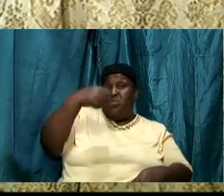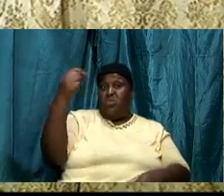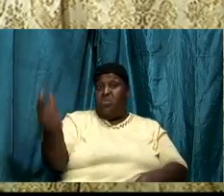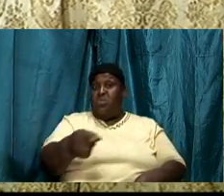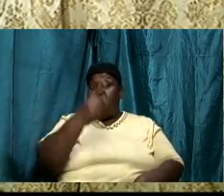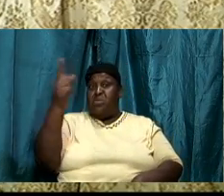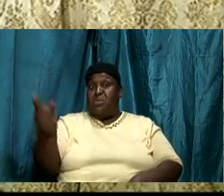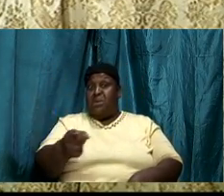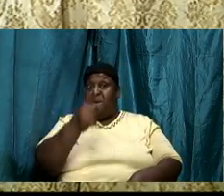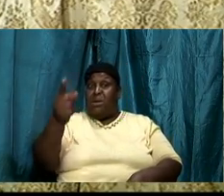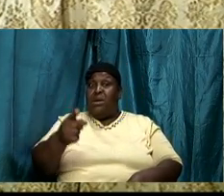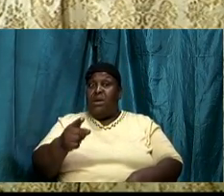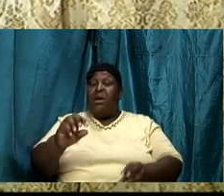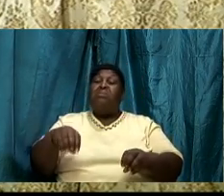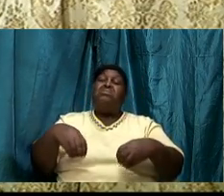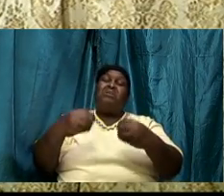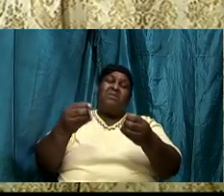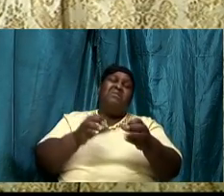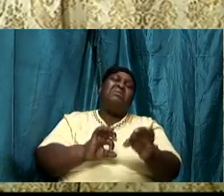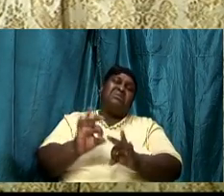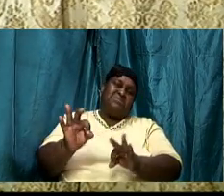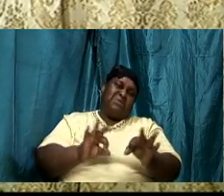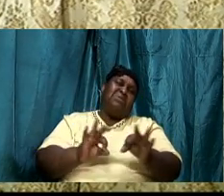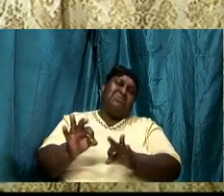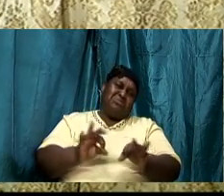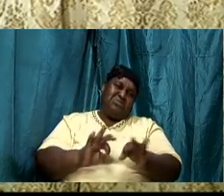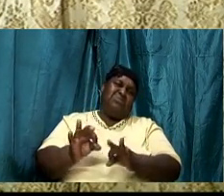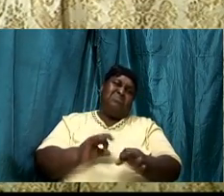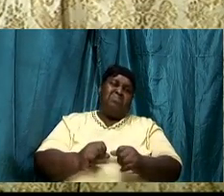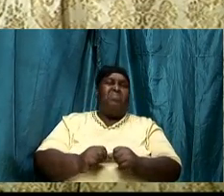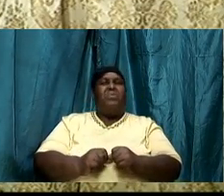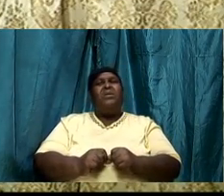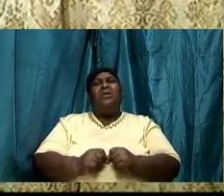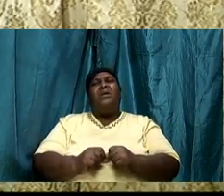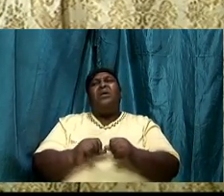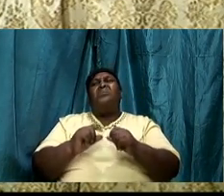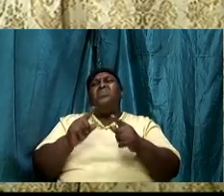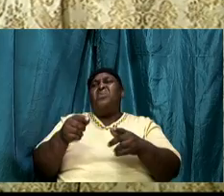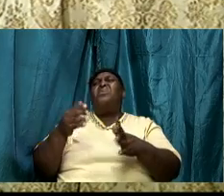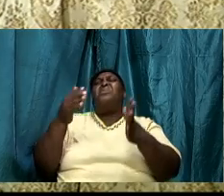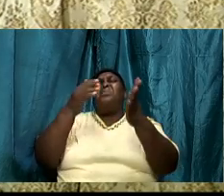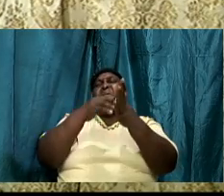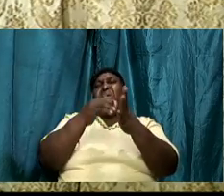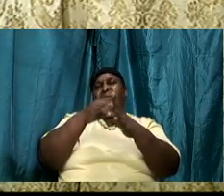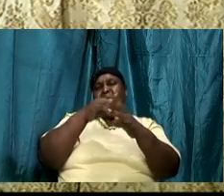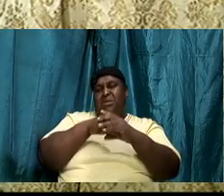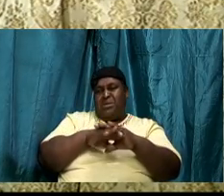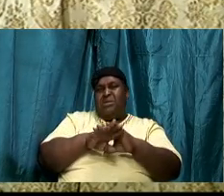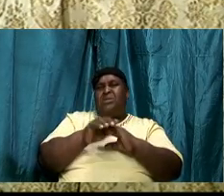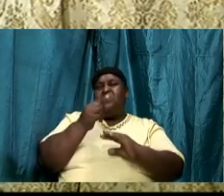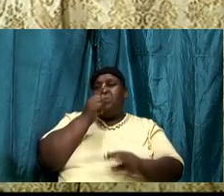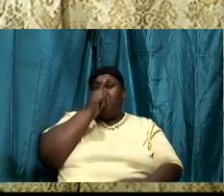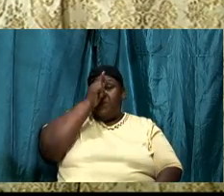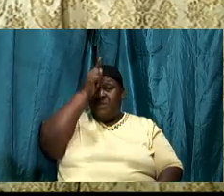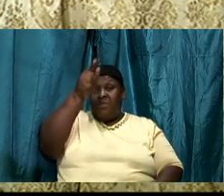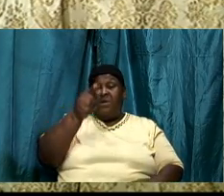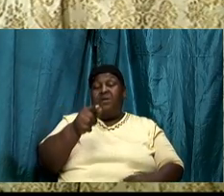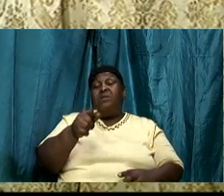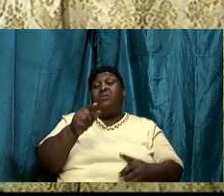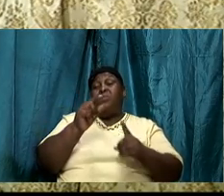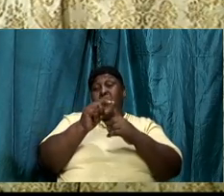explanation. We went back into the Greek to look at the word, dichomos,